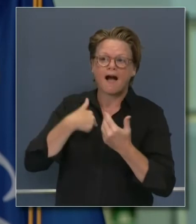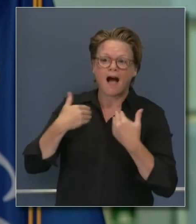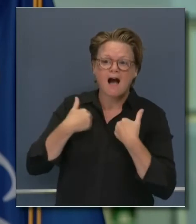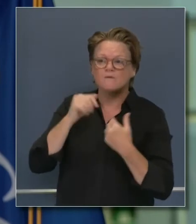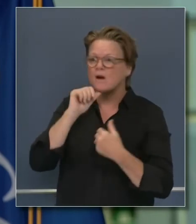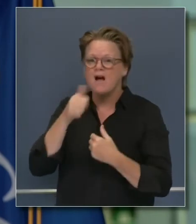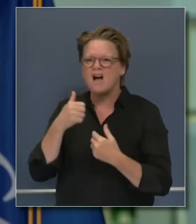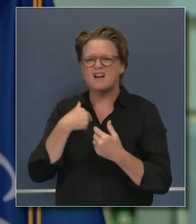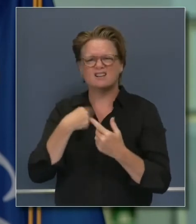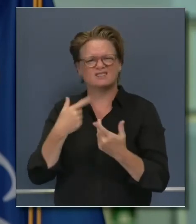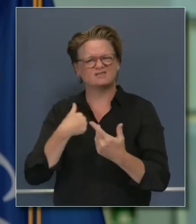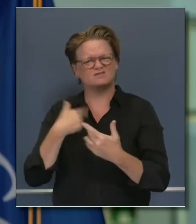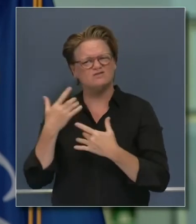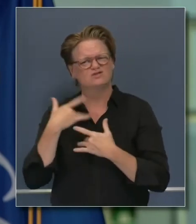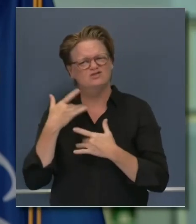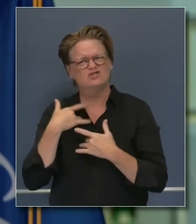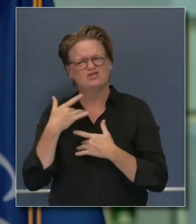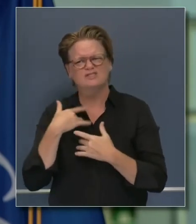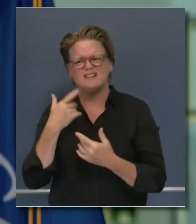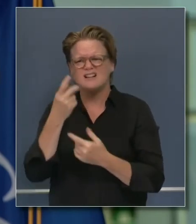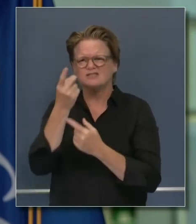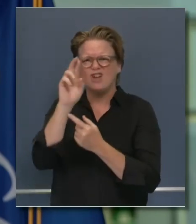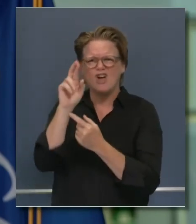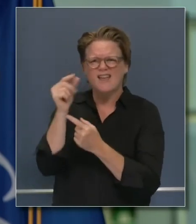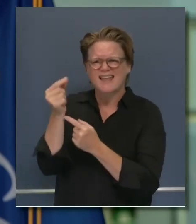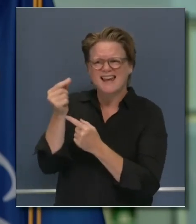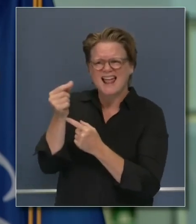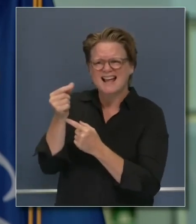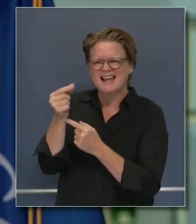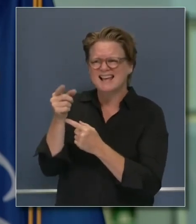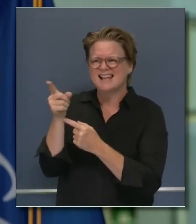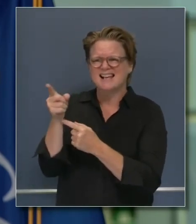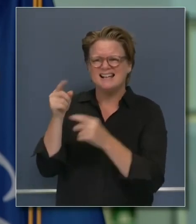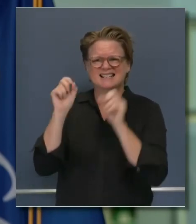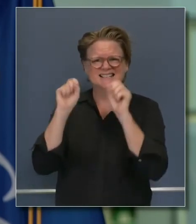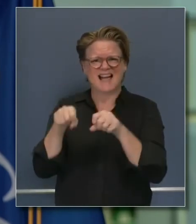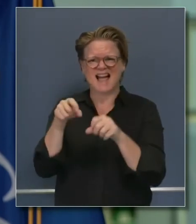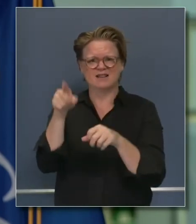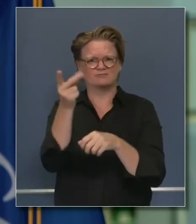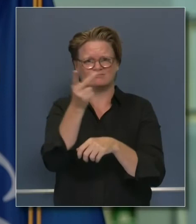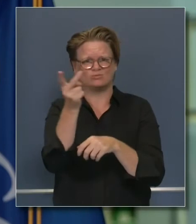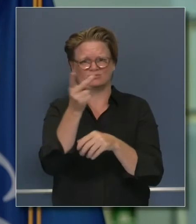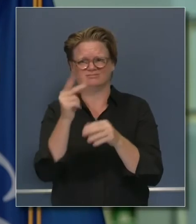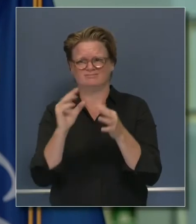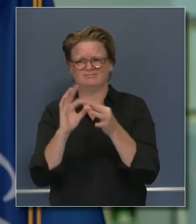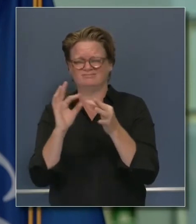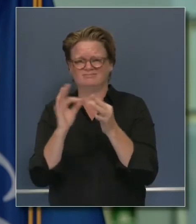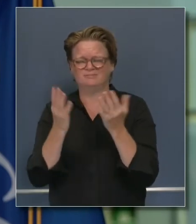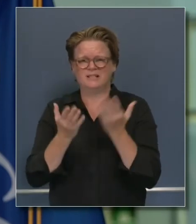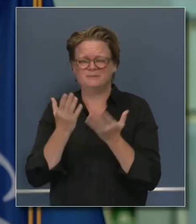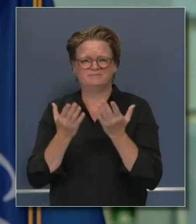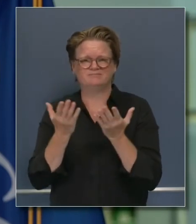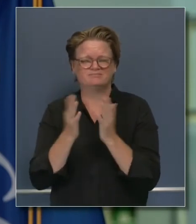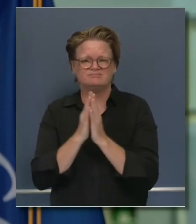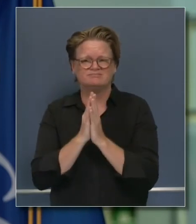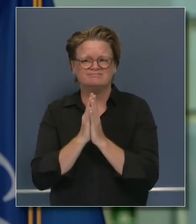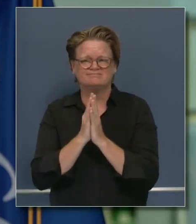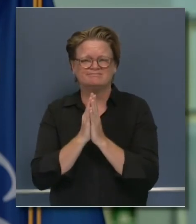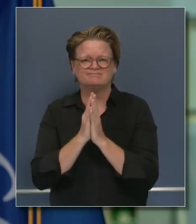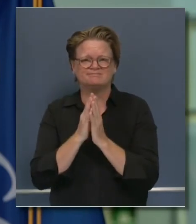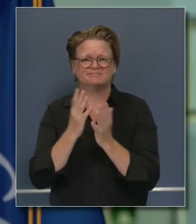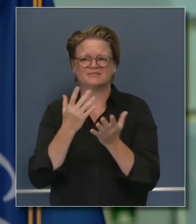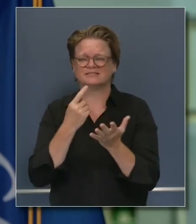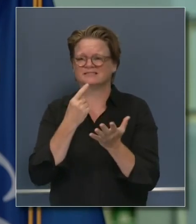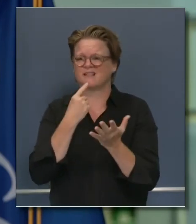you know, Dr. Galley that maybe that has artificially lowered the cases per 100,000 residents and